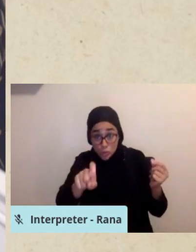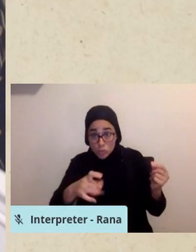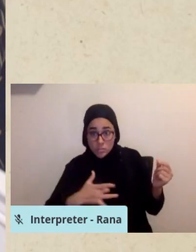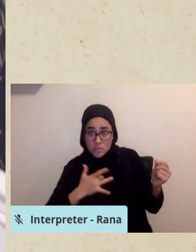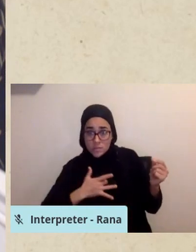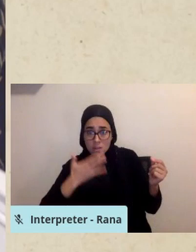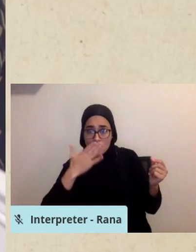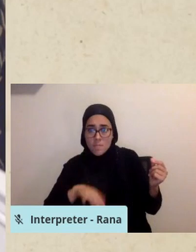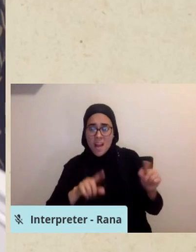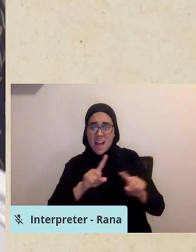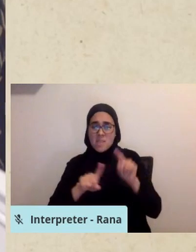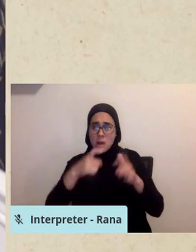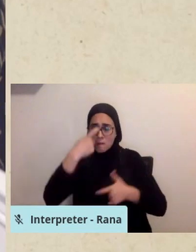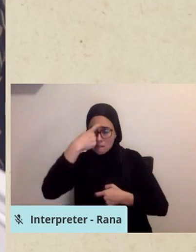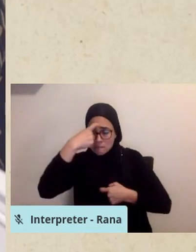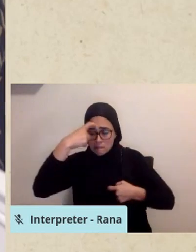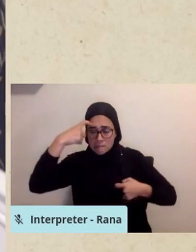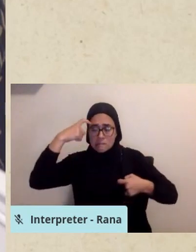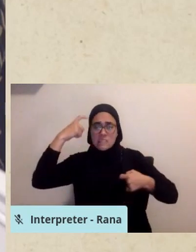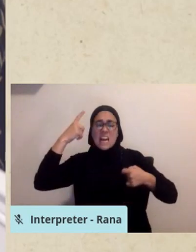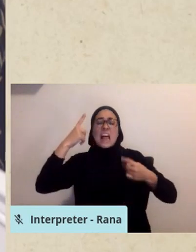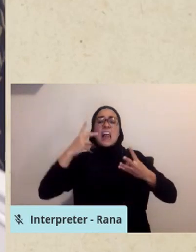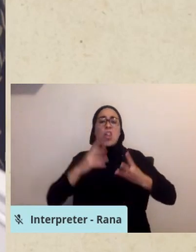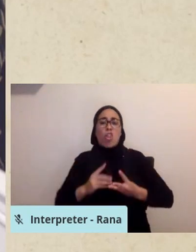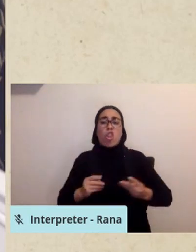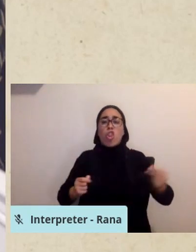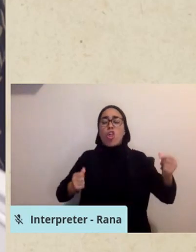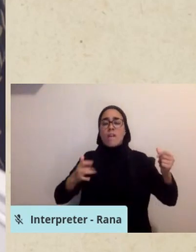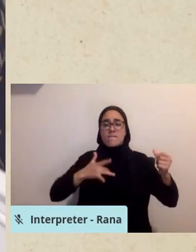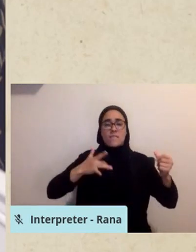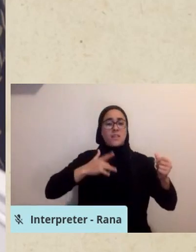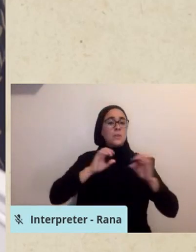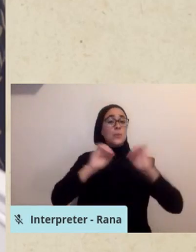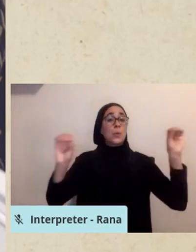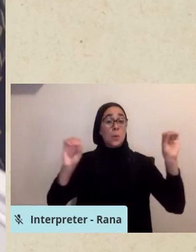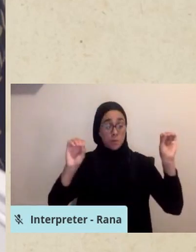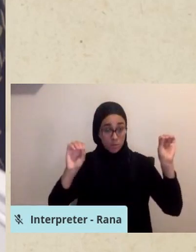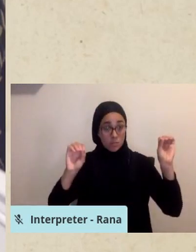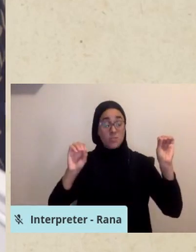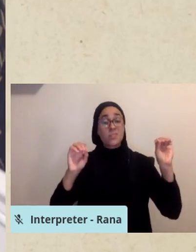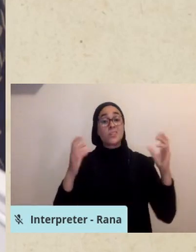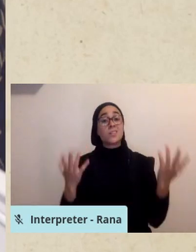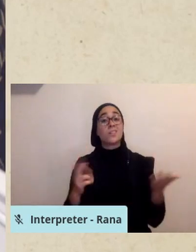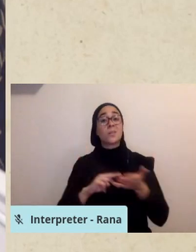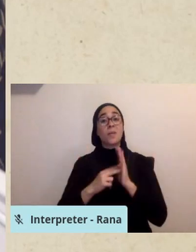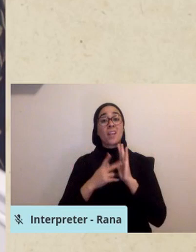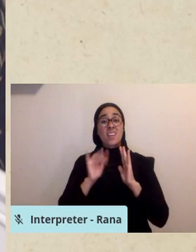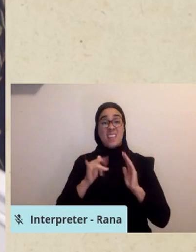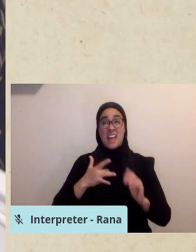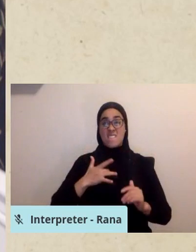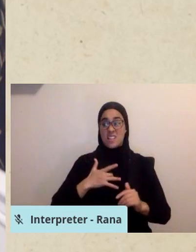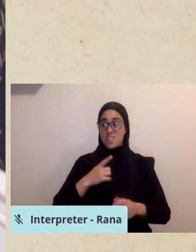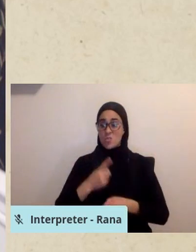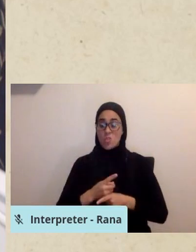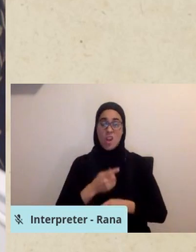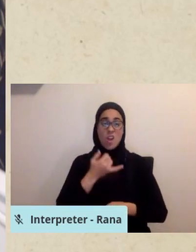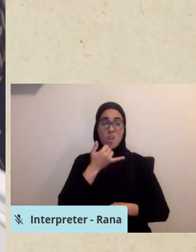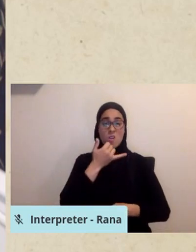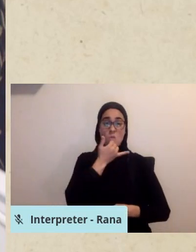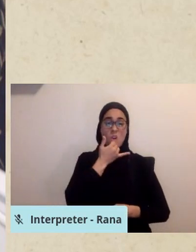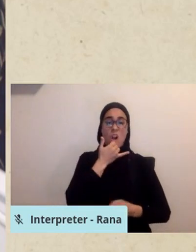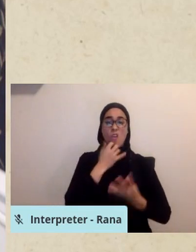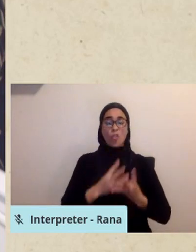troubled. Moral emotions are distorted or muted. A person that suffers moral